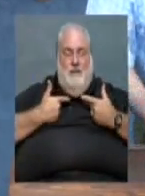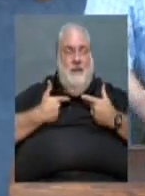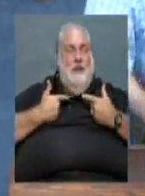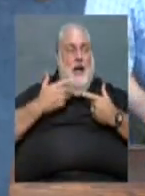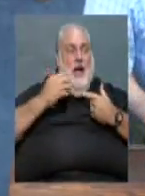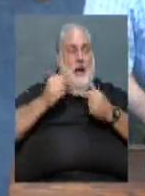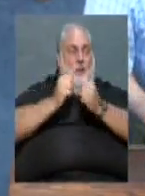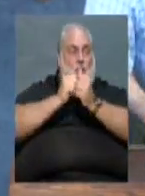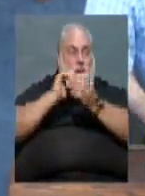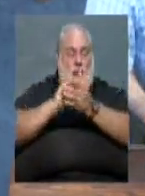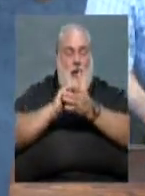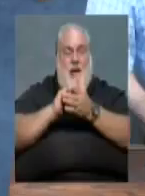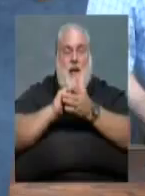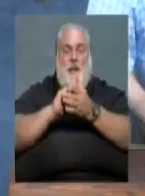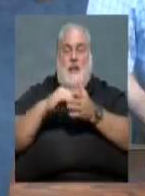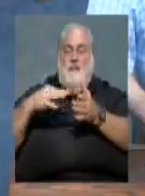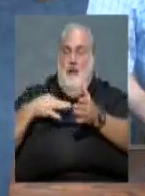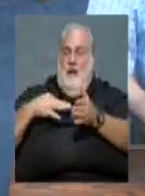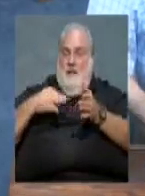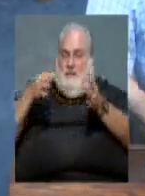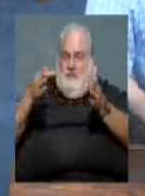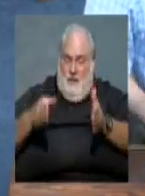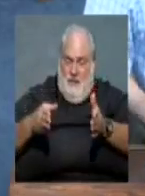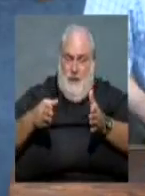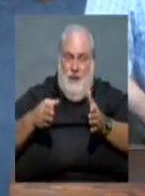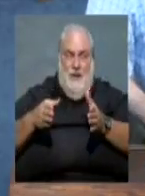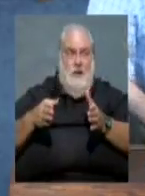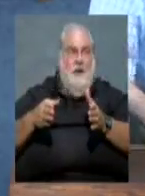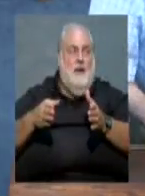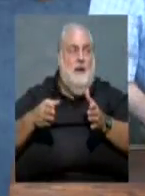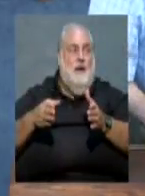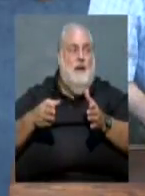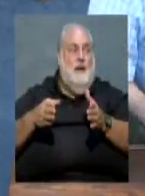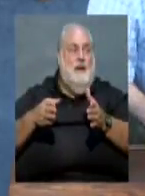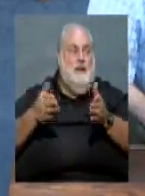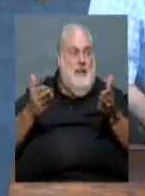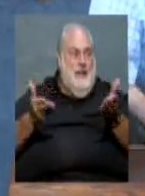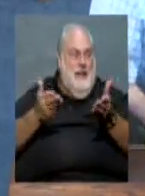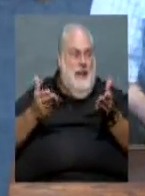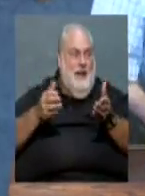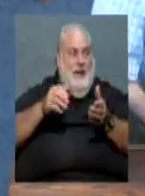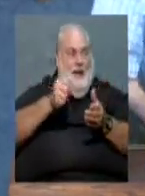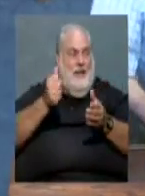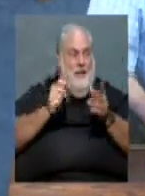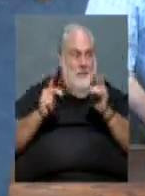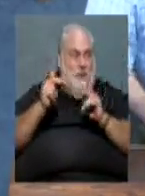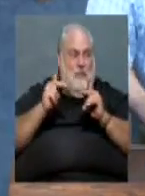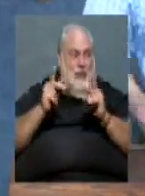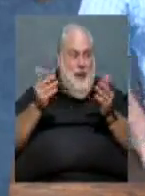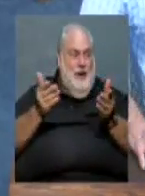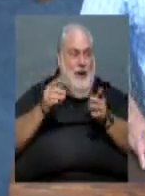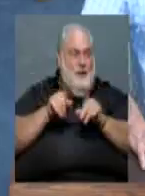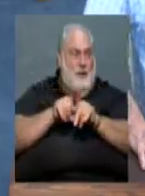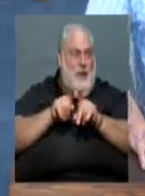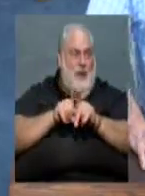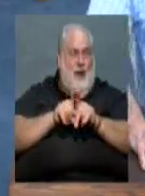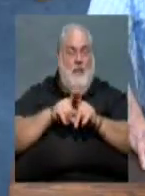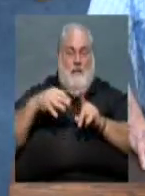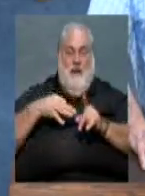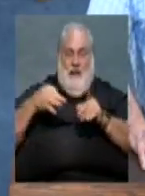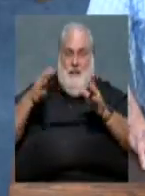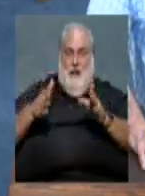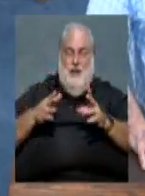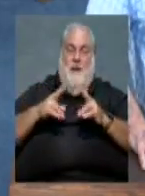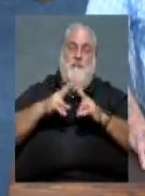Along with that are the docents, the volunteers. I have to do that since Nancy's here. And a couple of other docents, too. But docents are a big one.